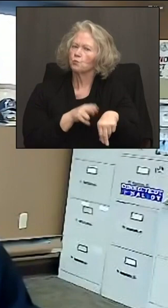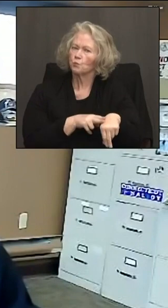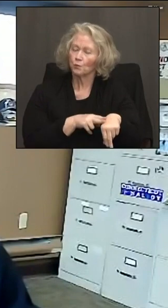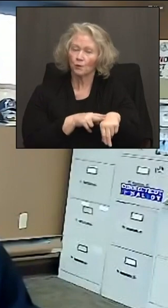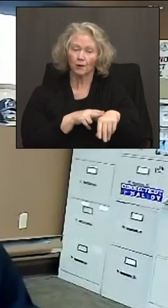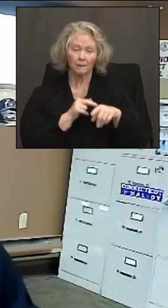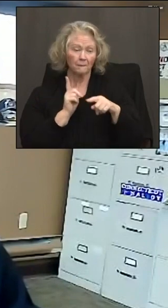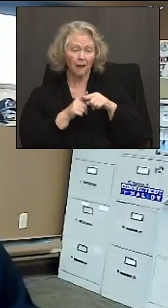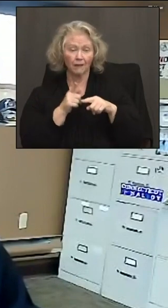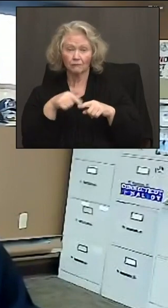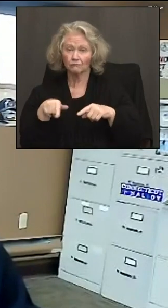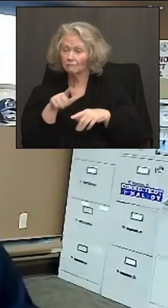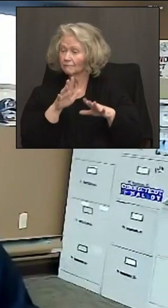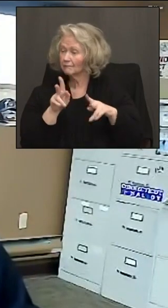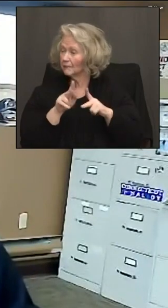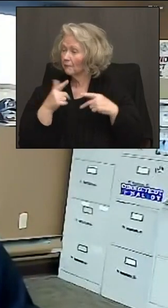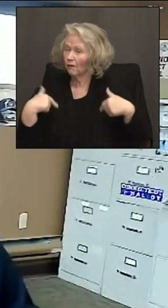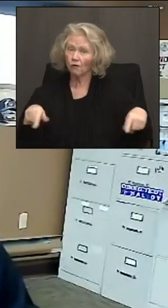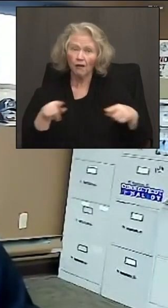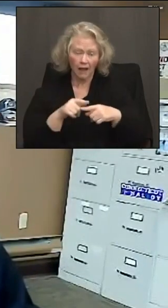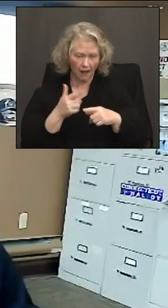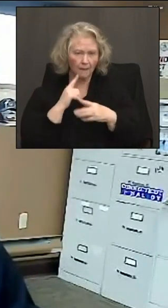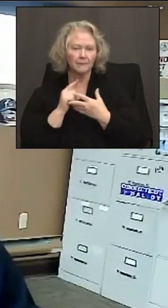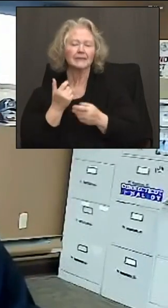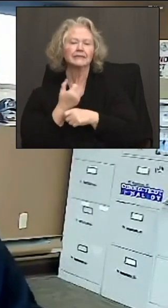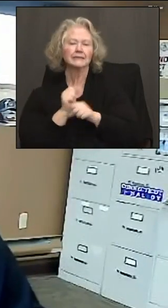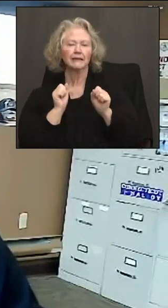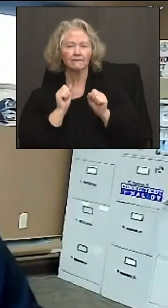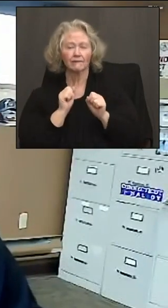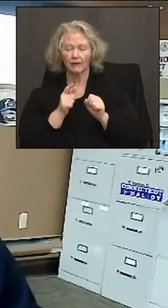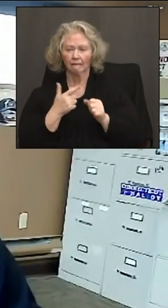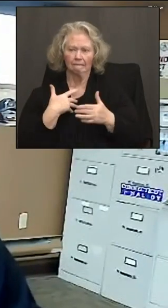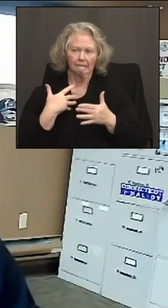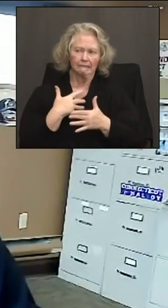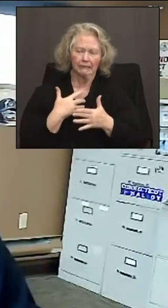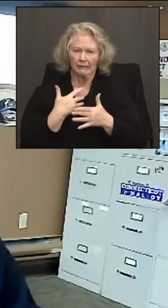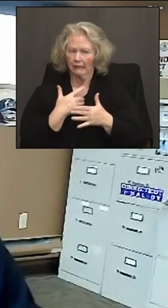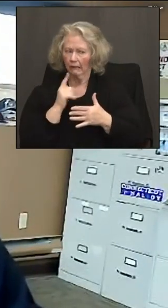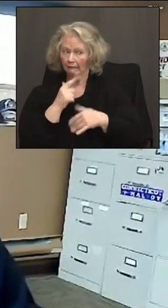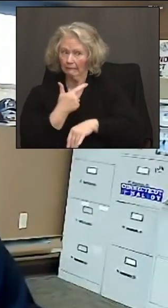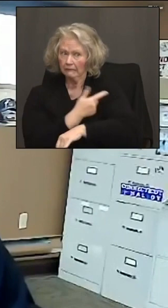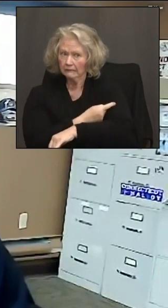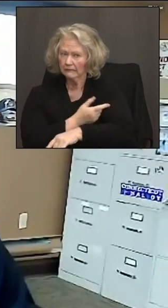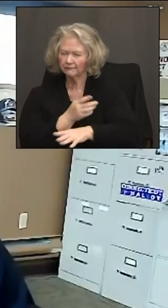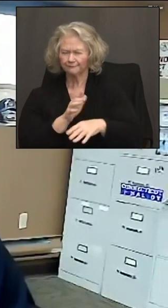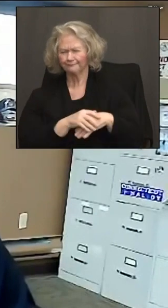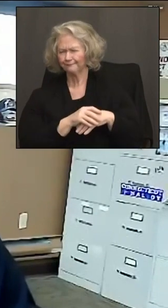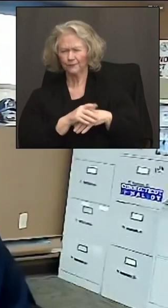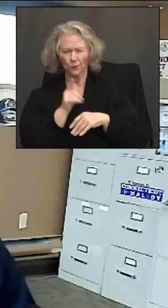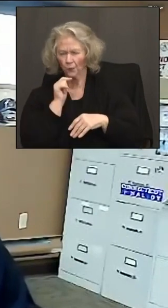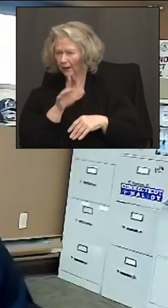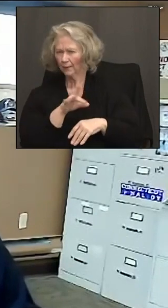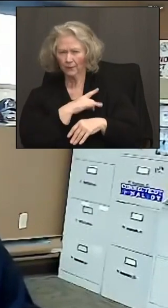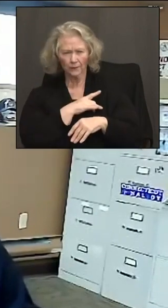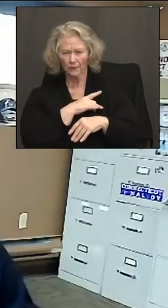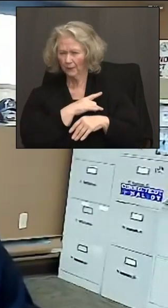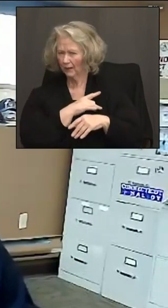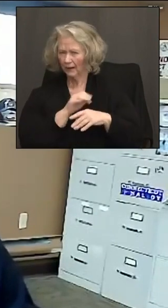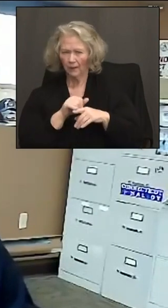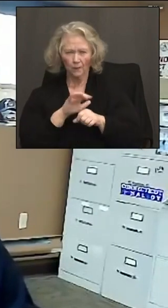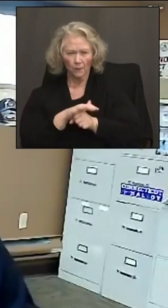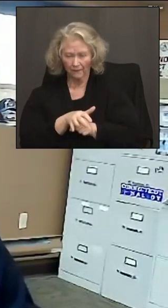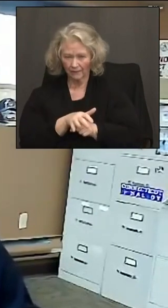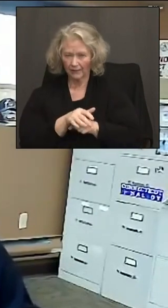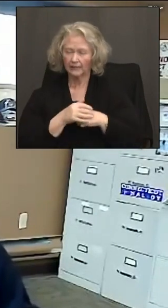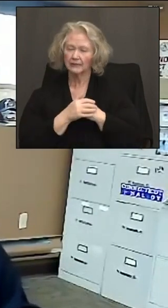everyone around you safe. You might be worried about side effects. Don't forget how scary it's to actually get COVID. Business and labor from time to